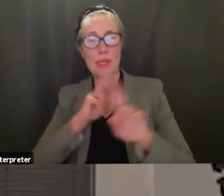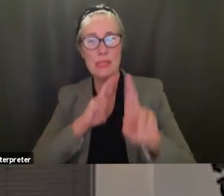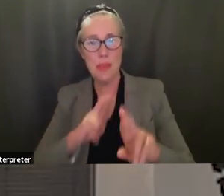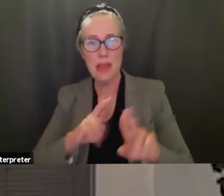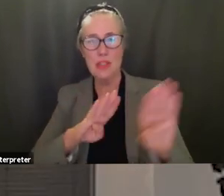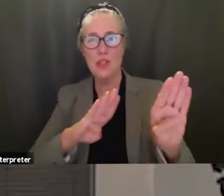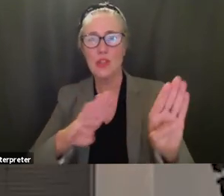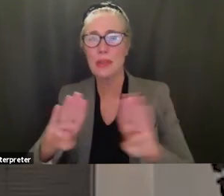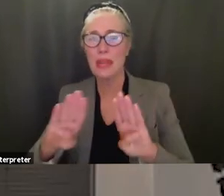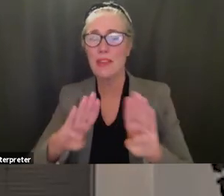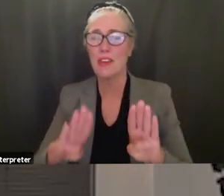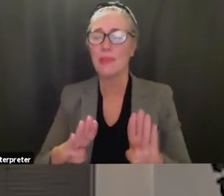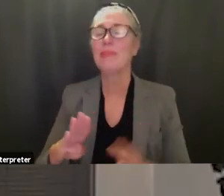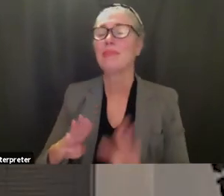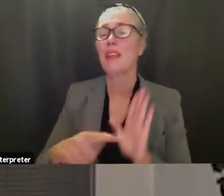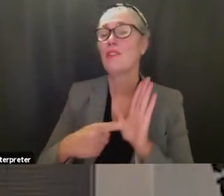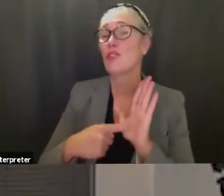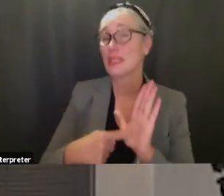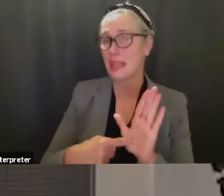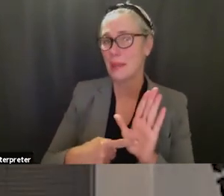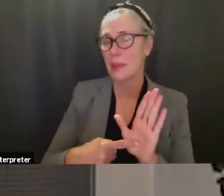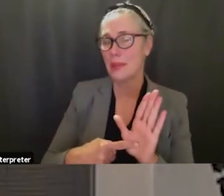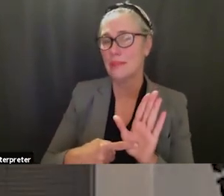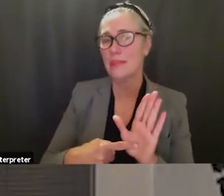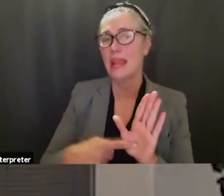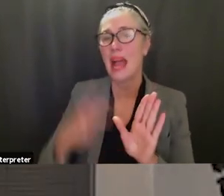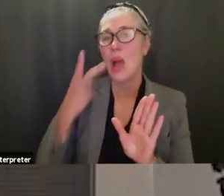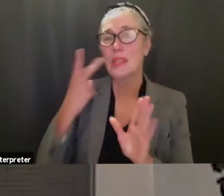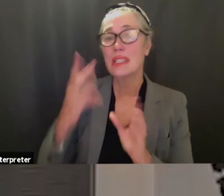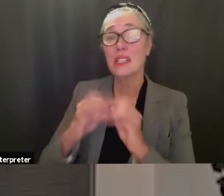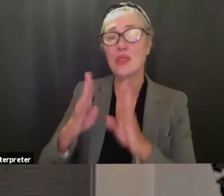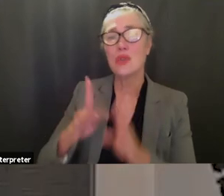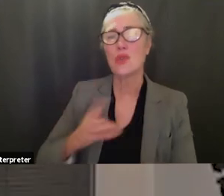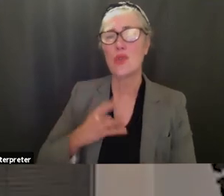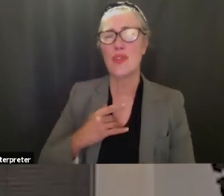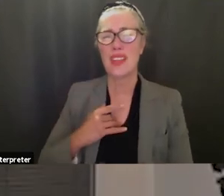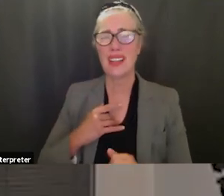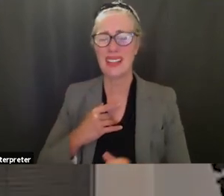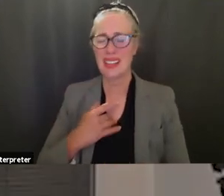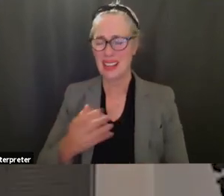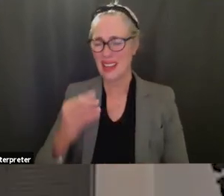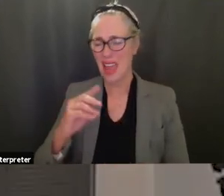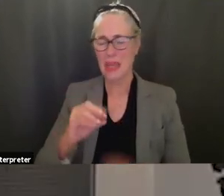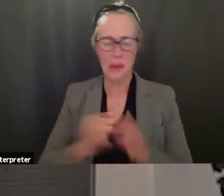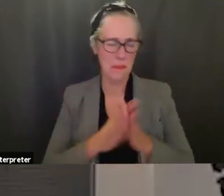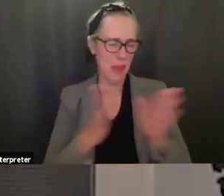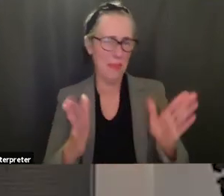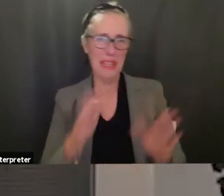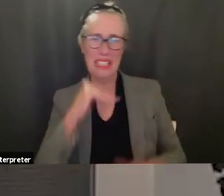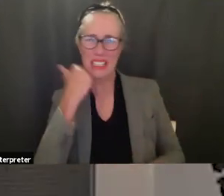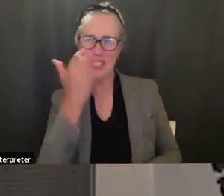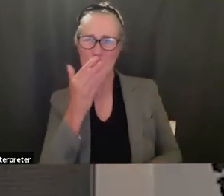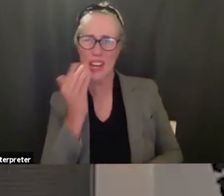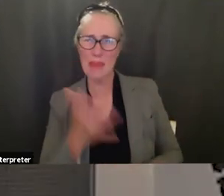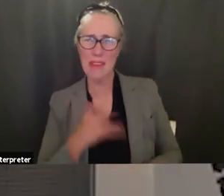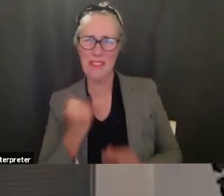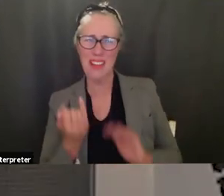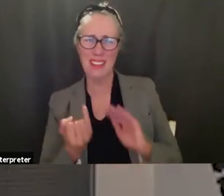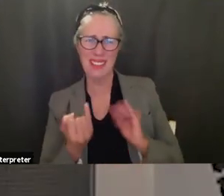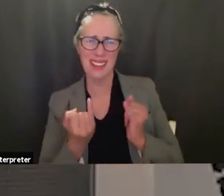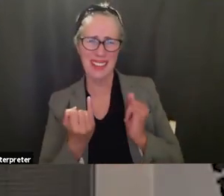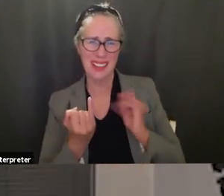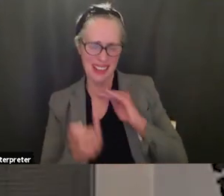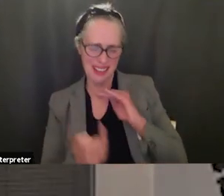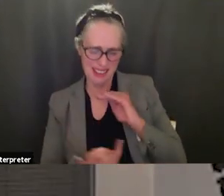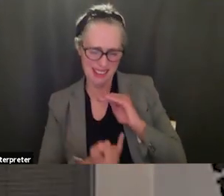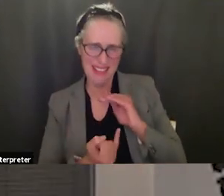a lot of times i would see students feel isolated and publicly shamed when it came to the ways they're being disciplined